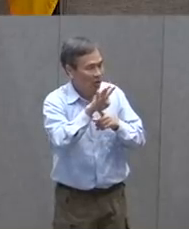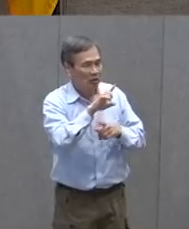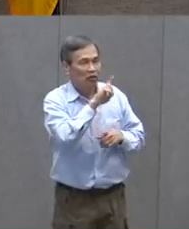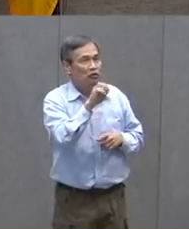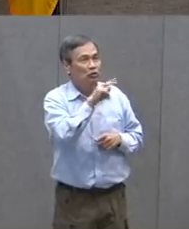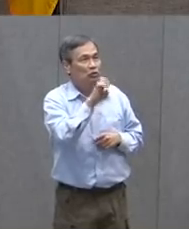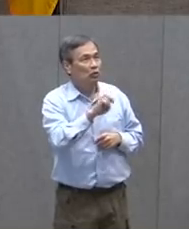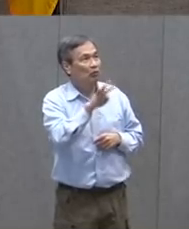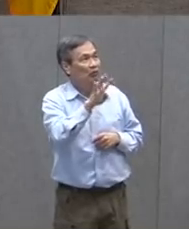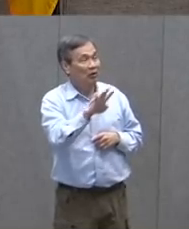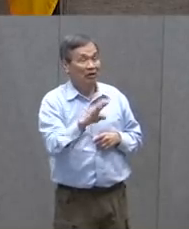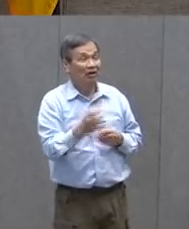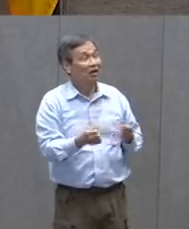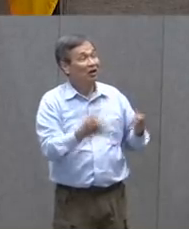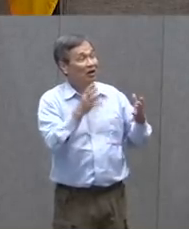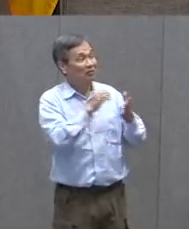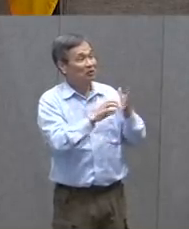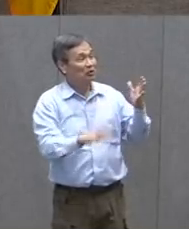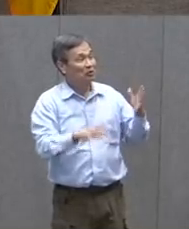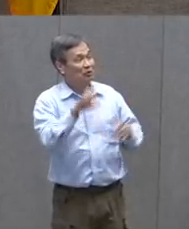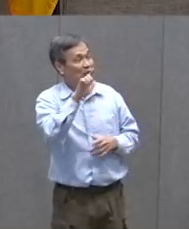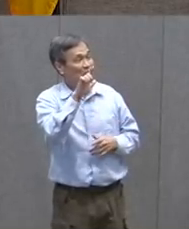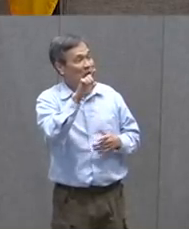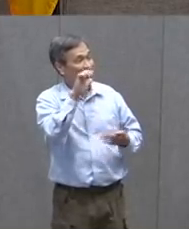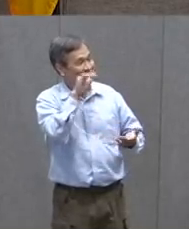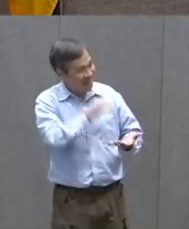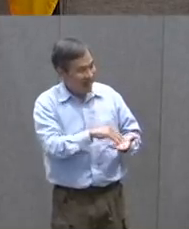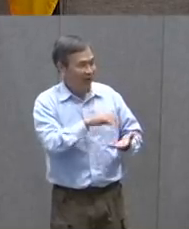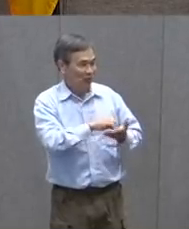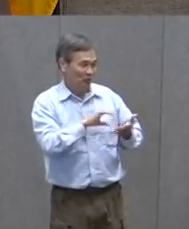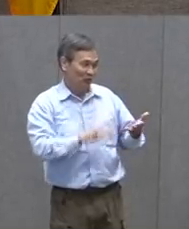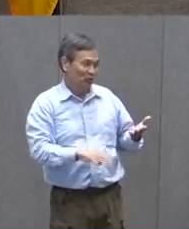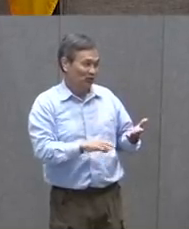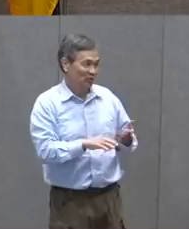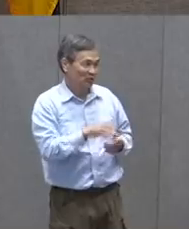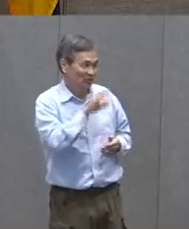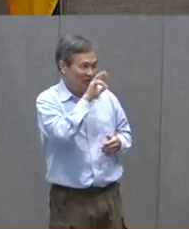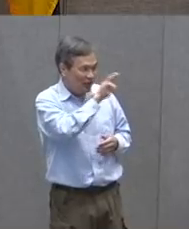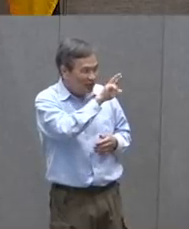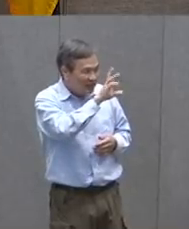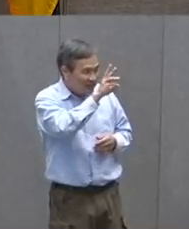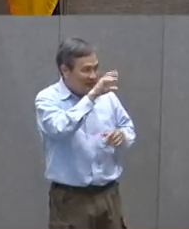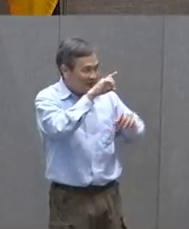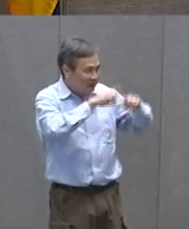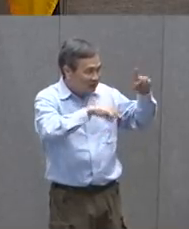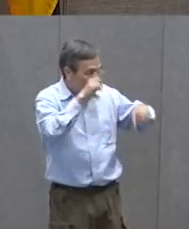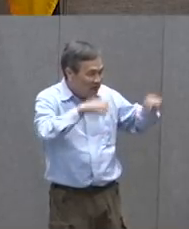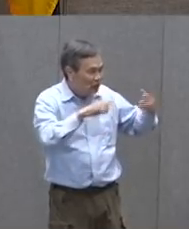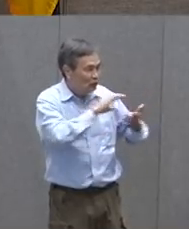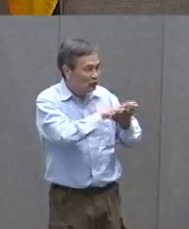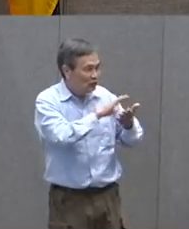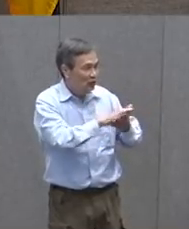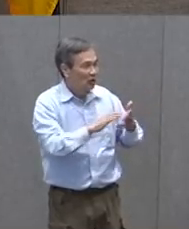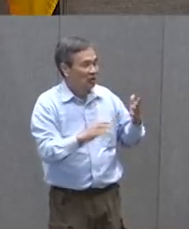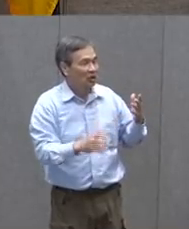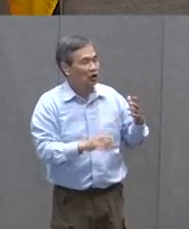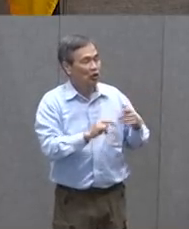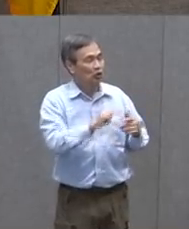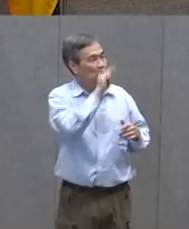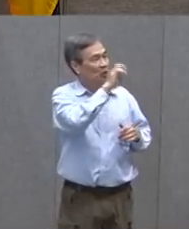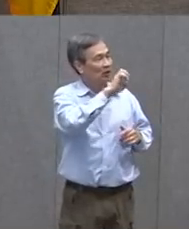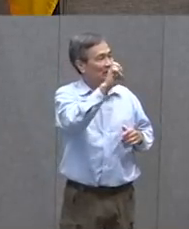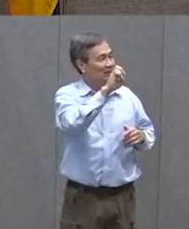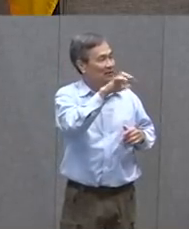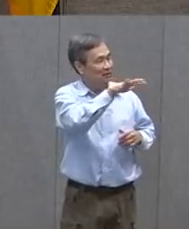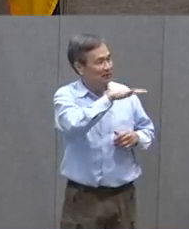is about 21,000 students and 36 different schools, primarily here in the Northeast Heights.